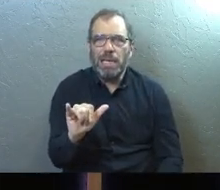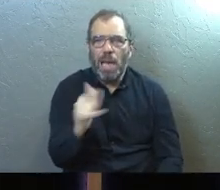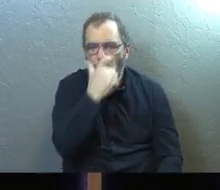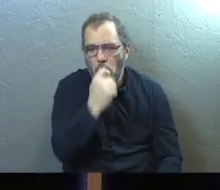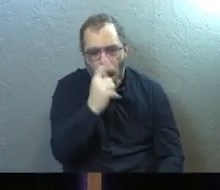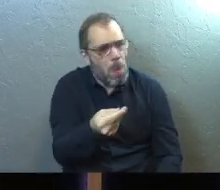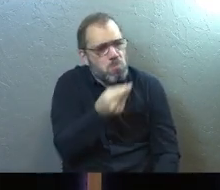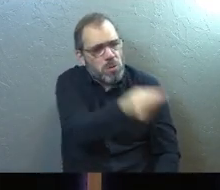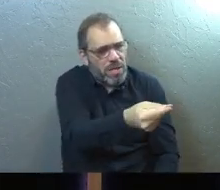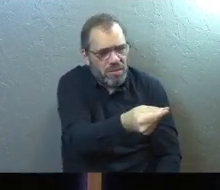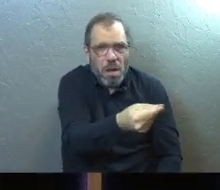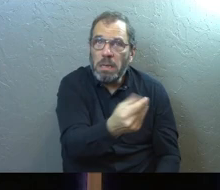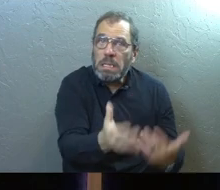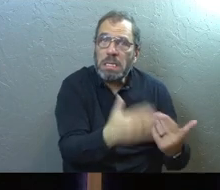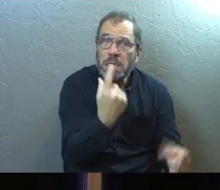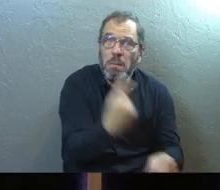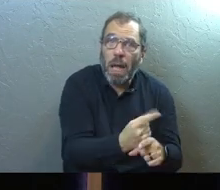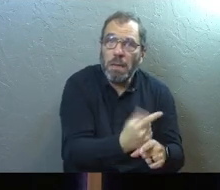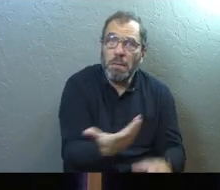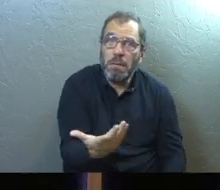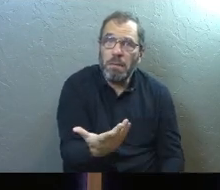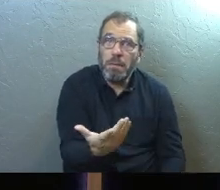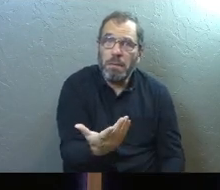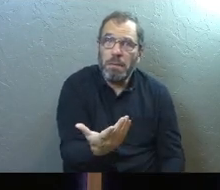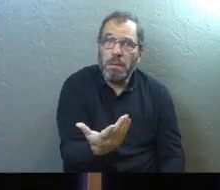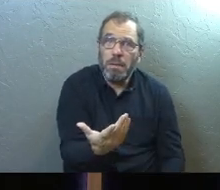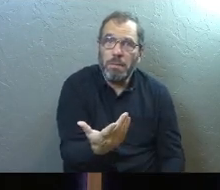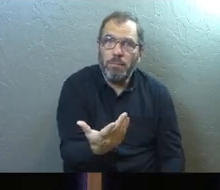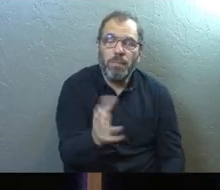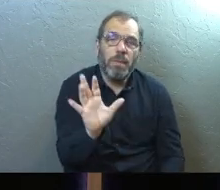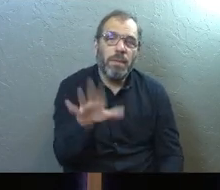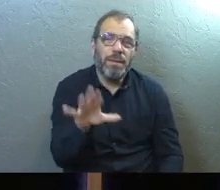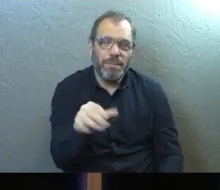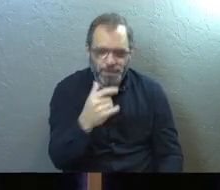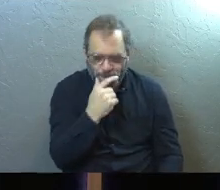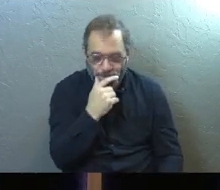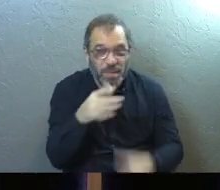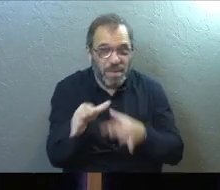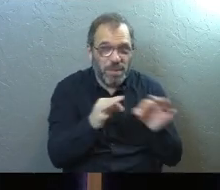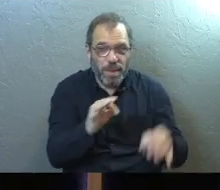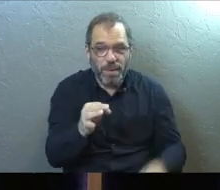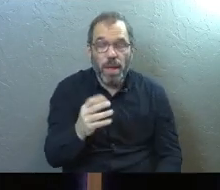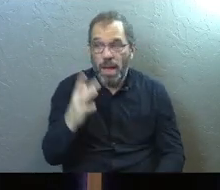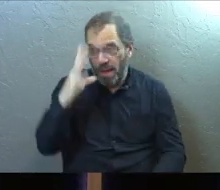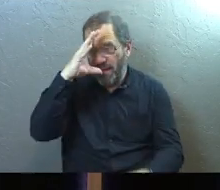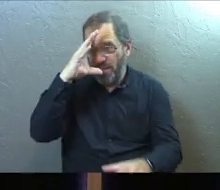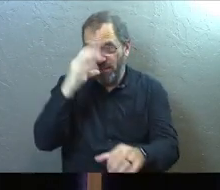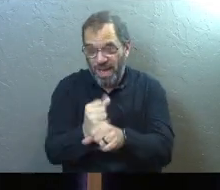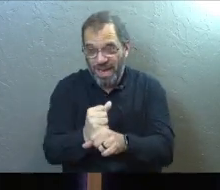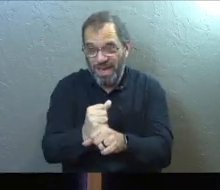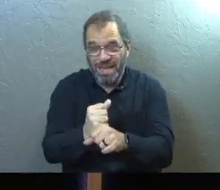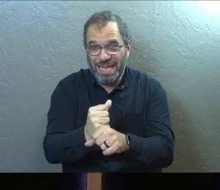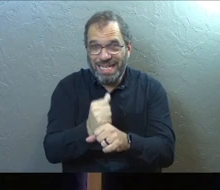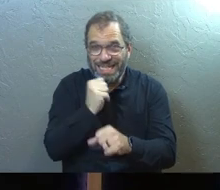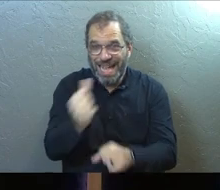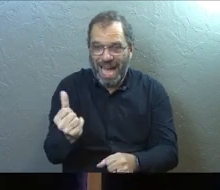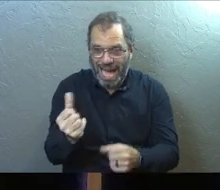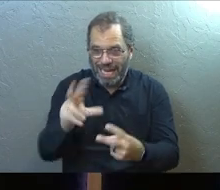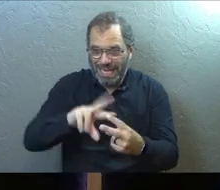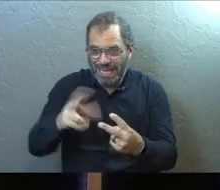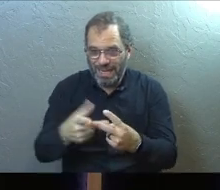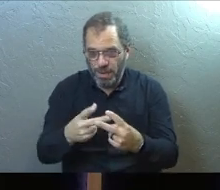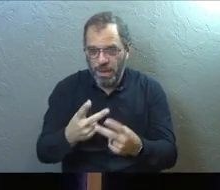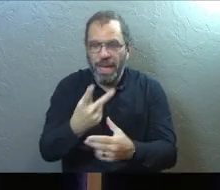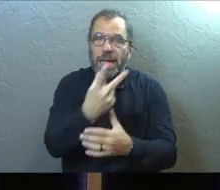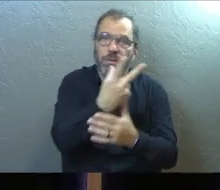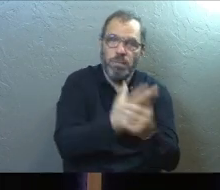there? Would have been pretty easy. Here's why. Because faith isn't an either or, it's a